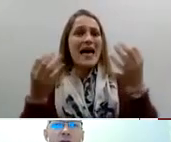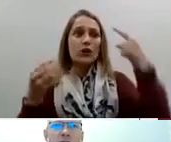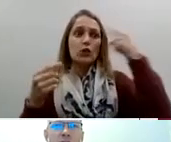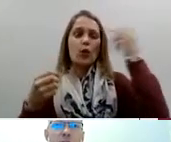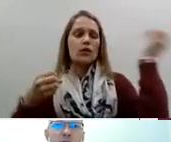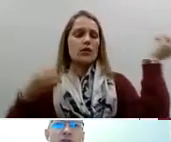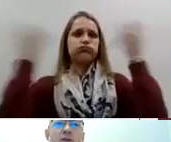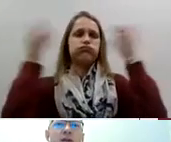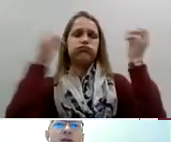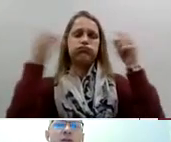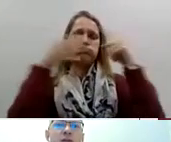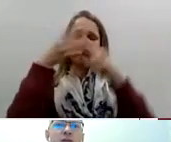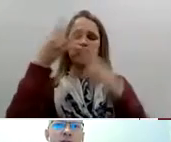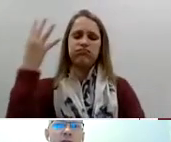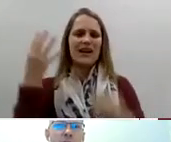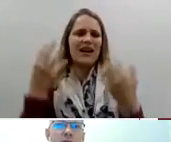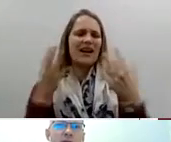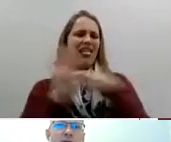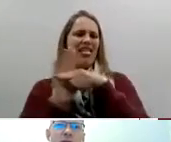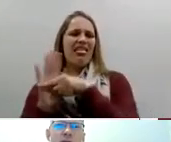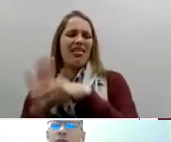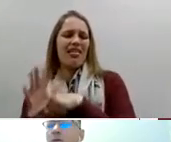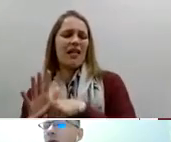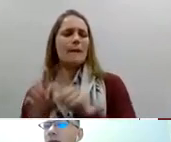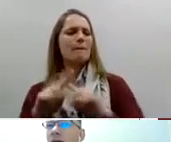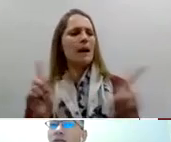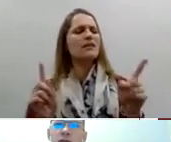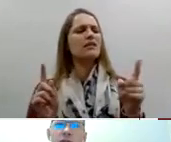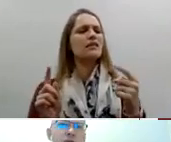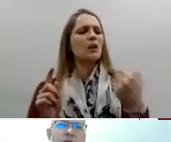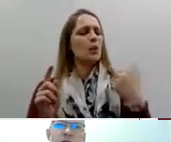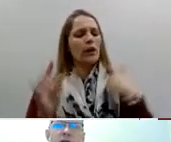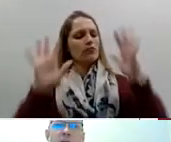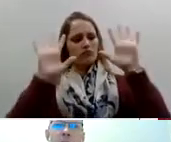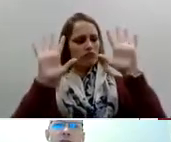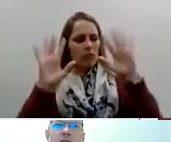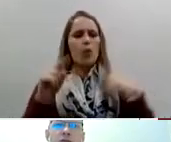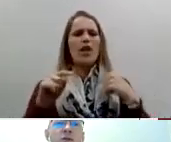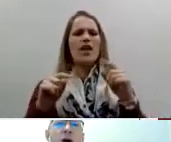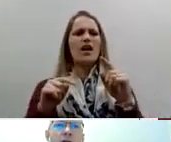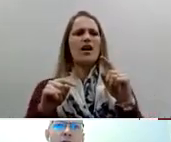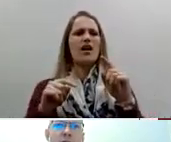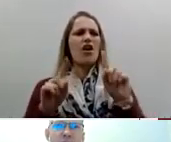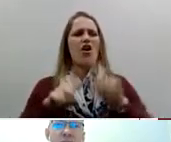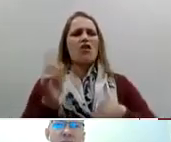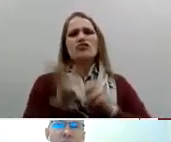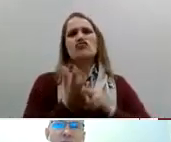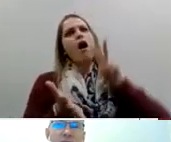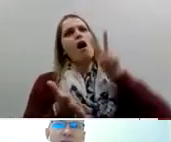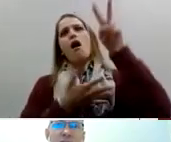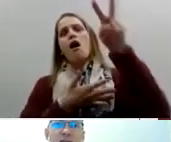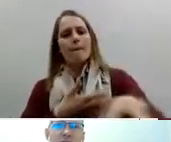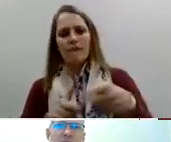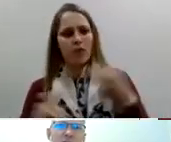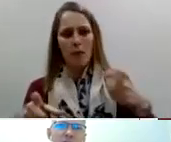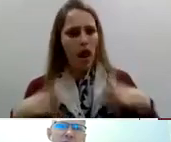not a lot of opportunities for deaf people in South Africa so all these kinds of thoughts rolled around in our head and they were all